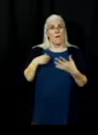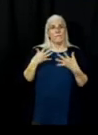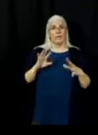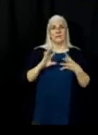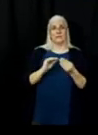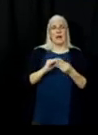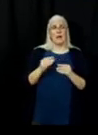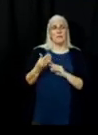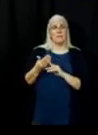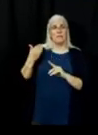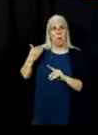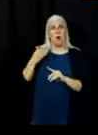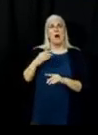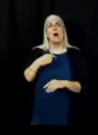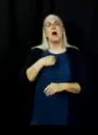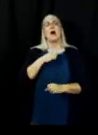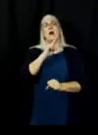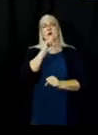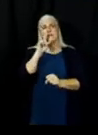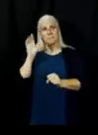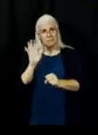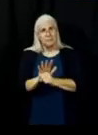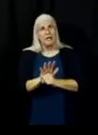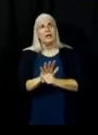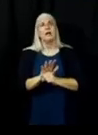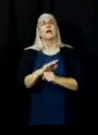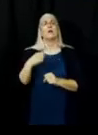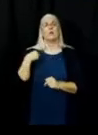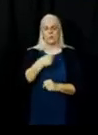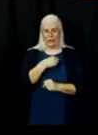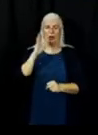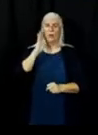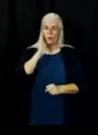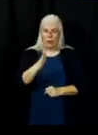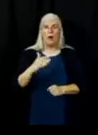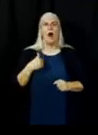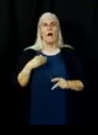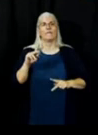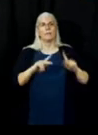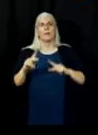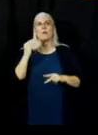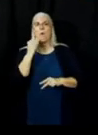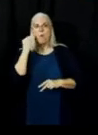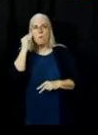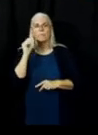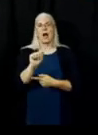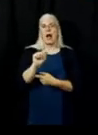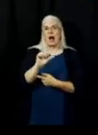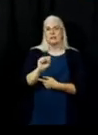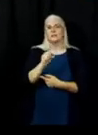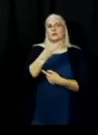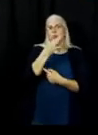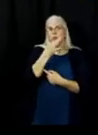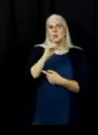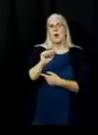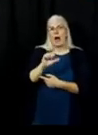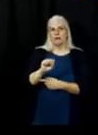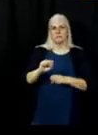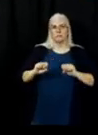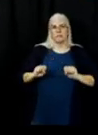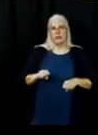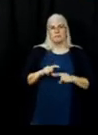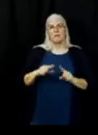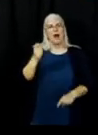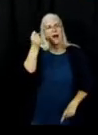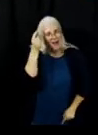I am committed to get folks to their back to their residence as soon as possible. But I need to do that safely. And by doing that,